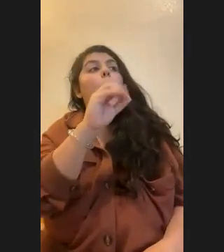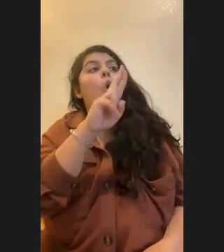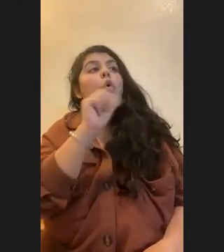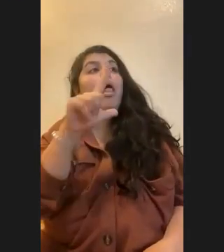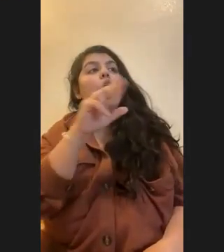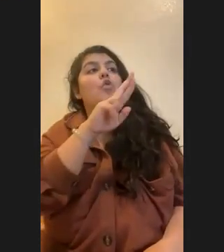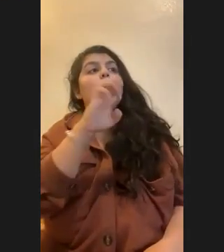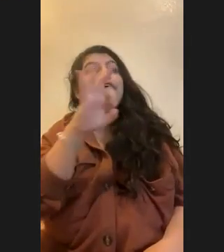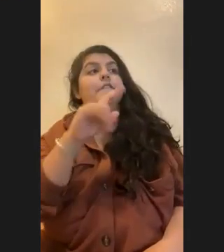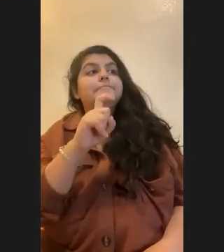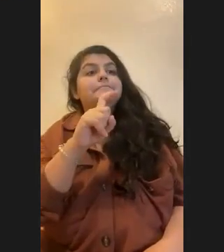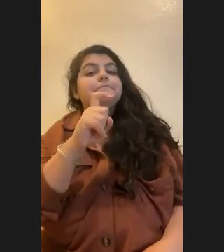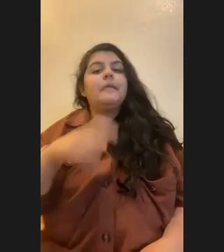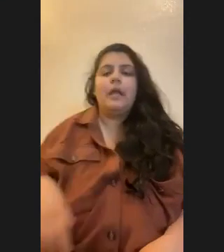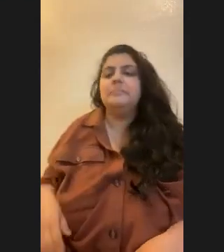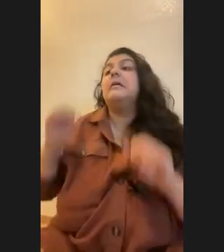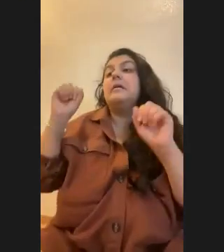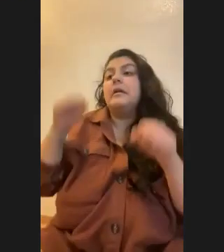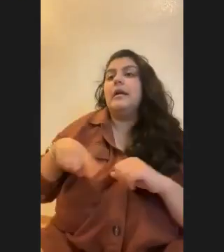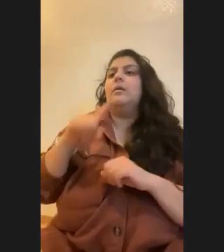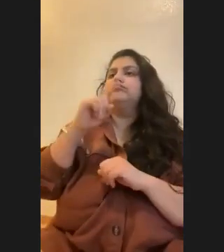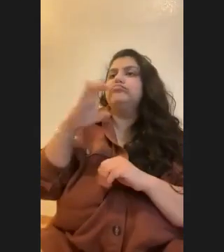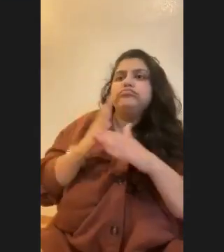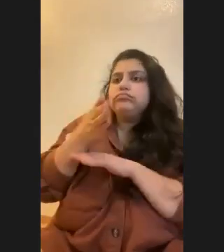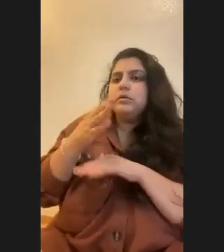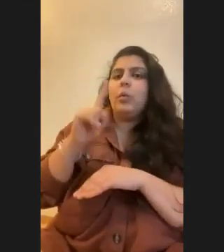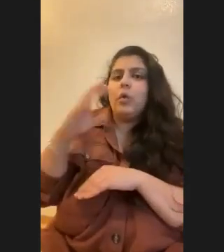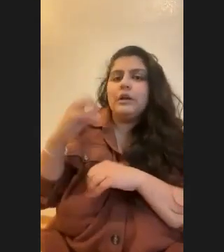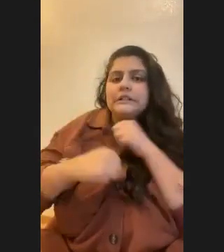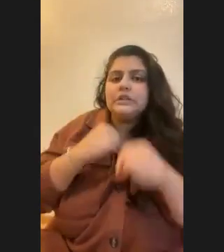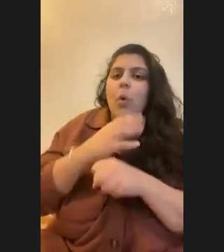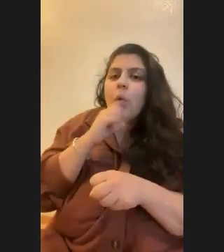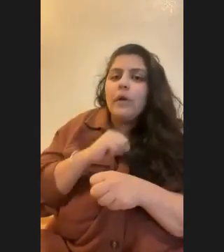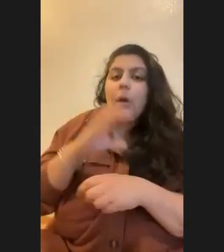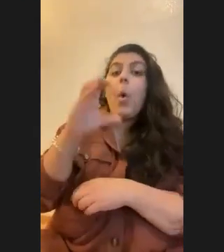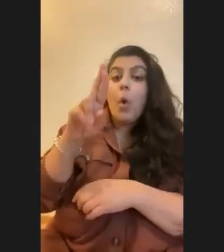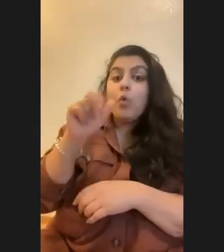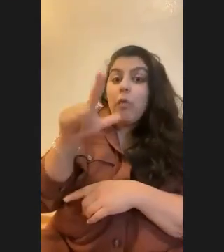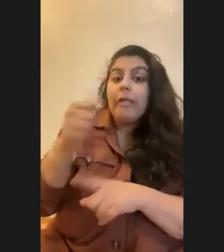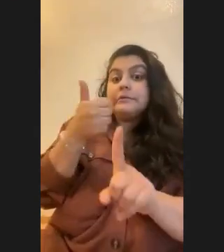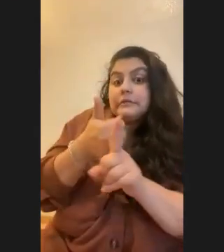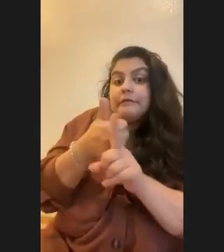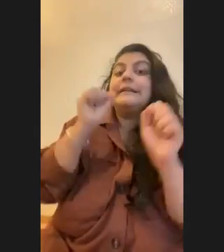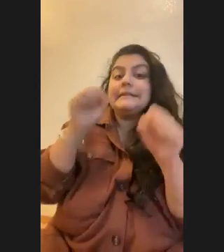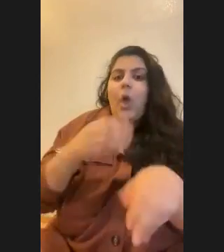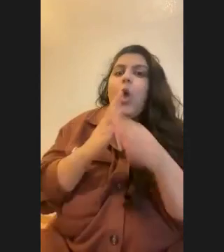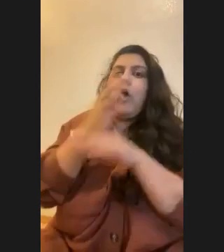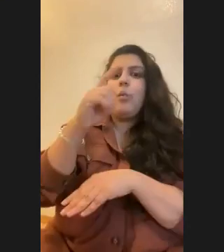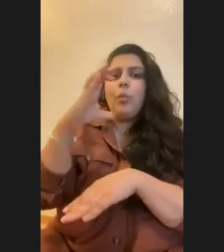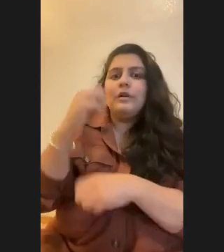They can be hundreds of years, old. So coral is coral themselves can be hundreds of years old to